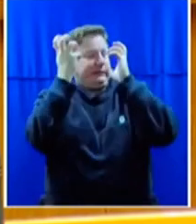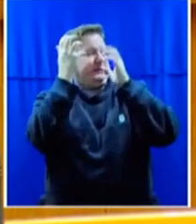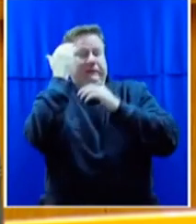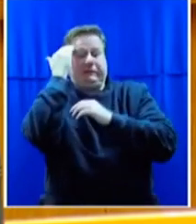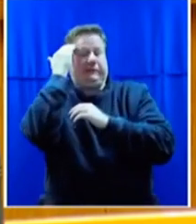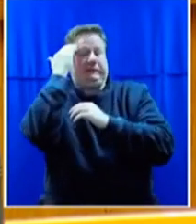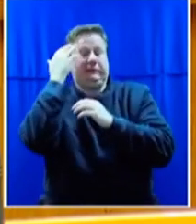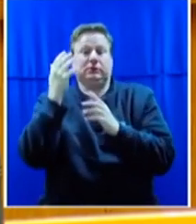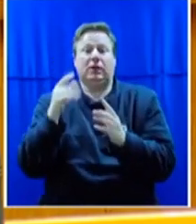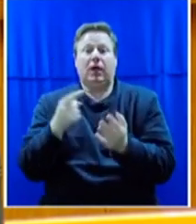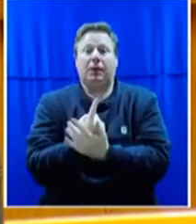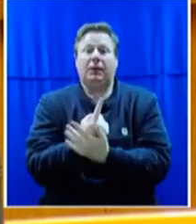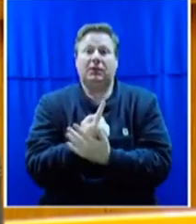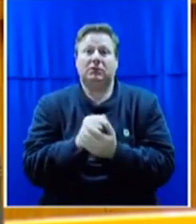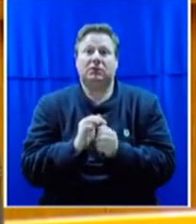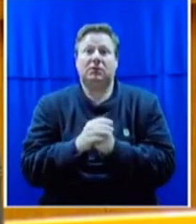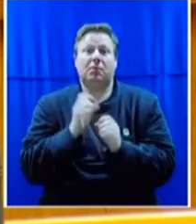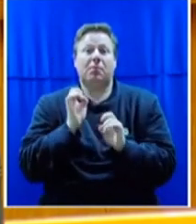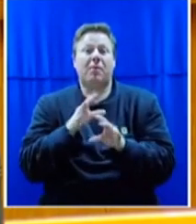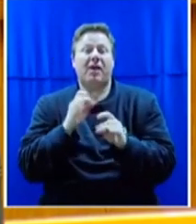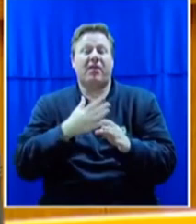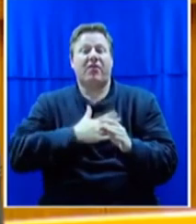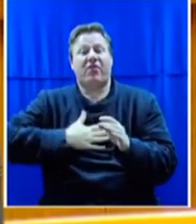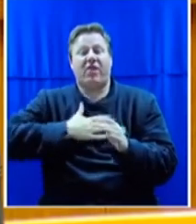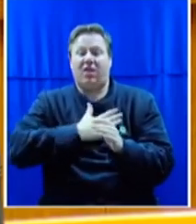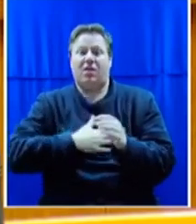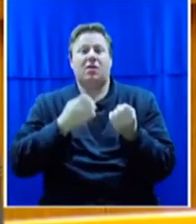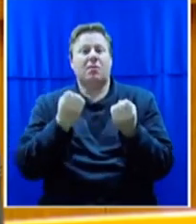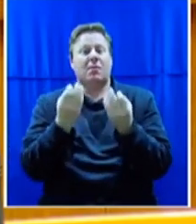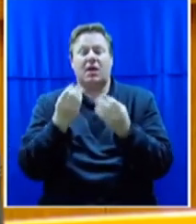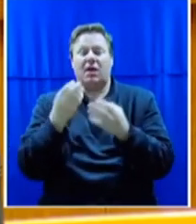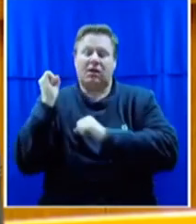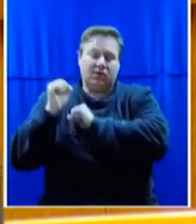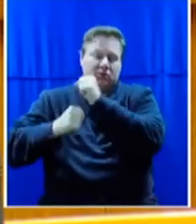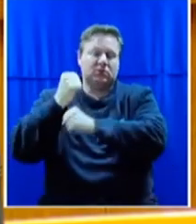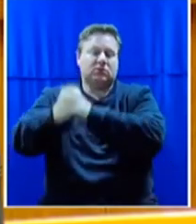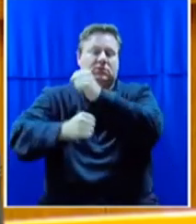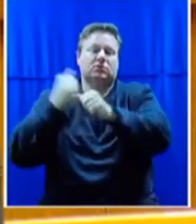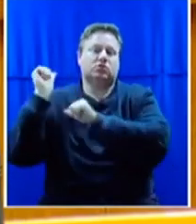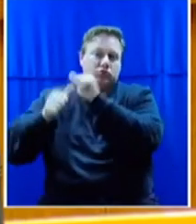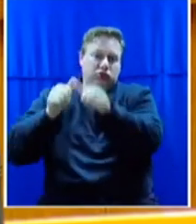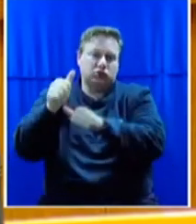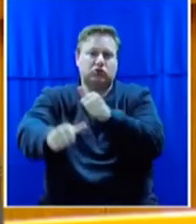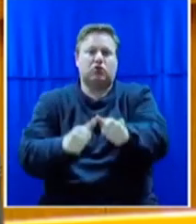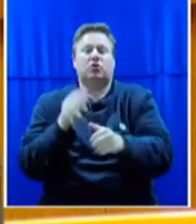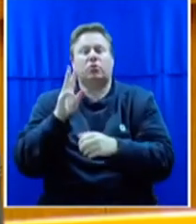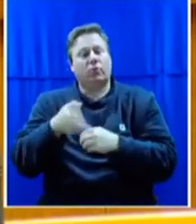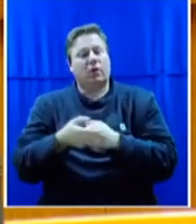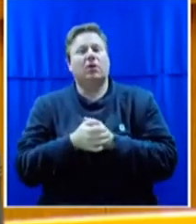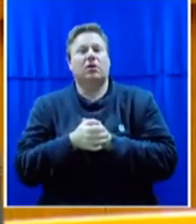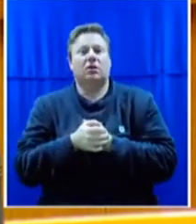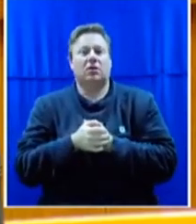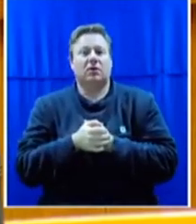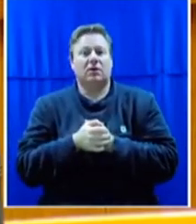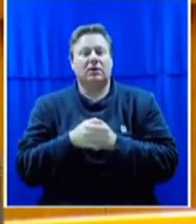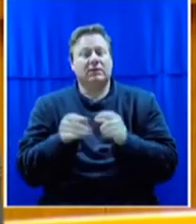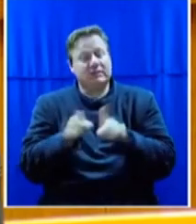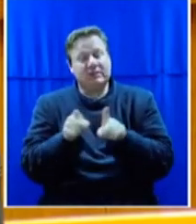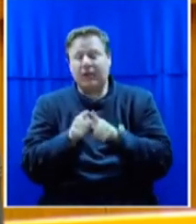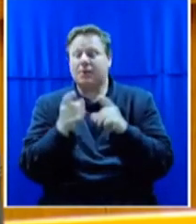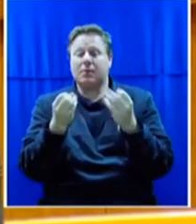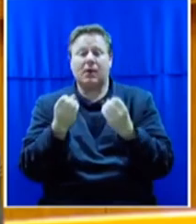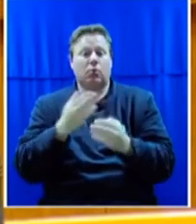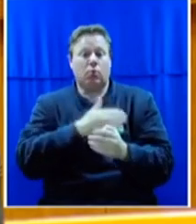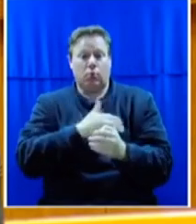women and the pain will be felt by many generations to come. But just like many other women, Mr. President,